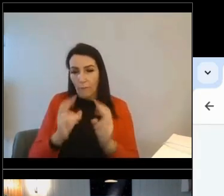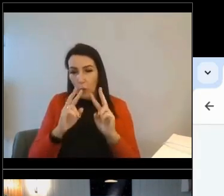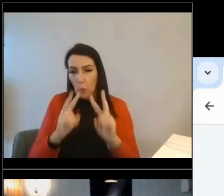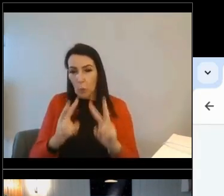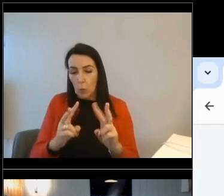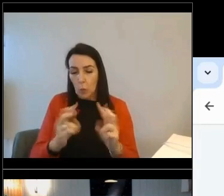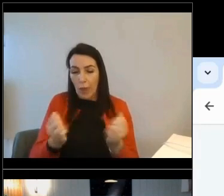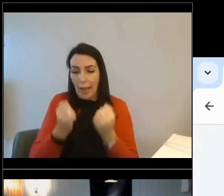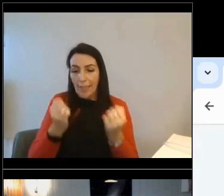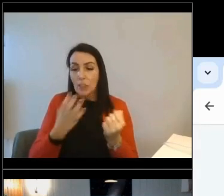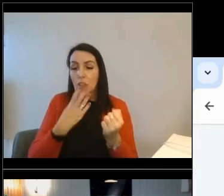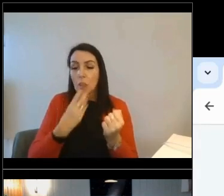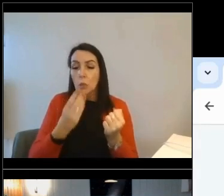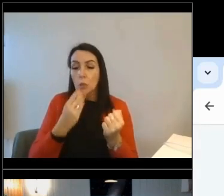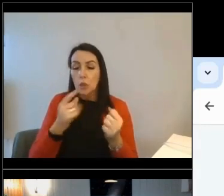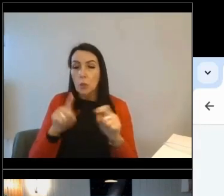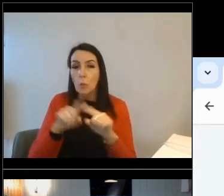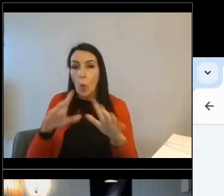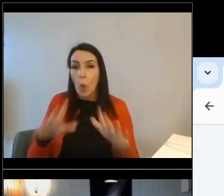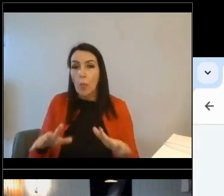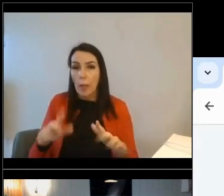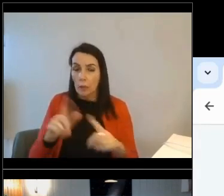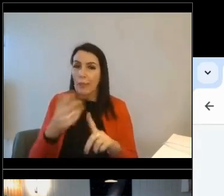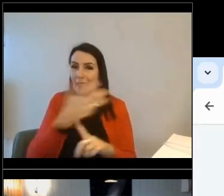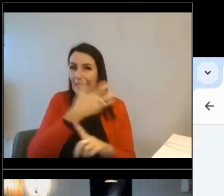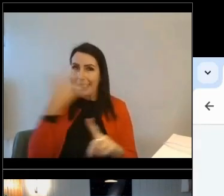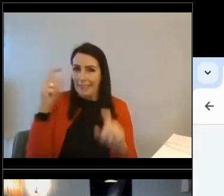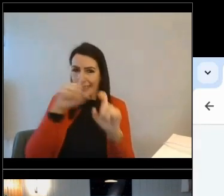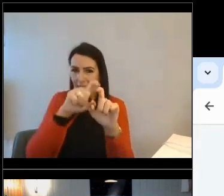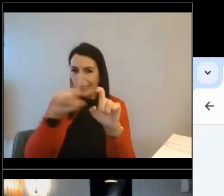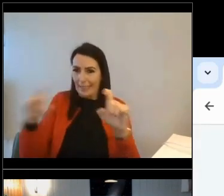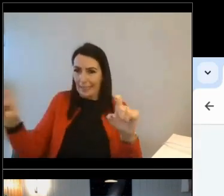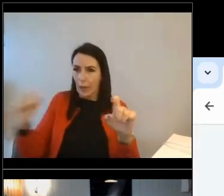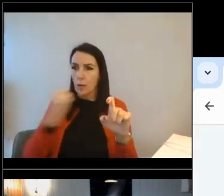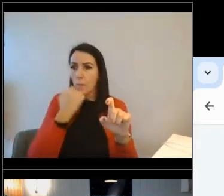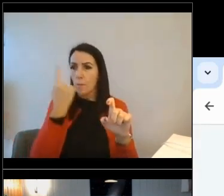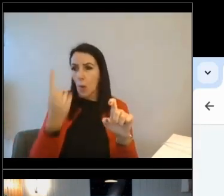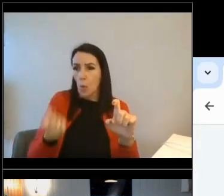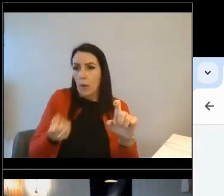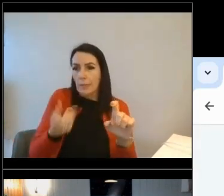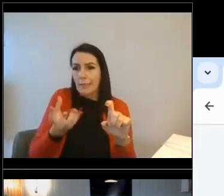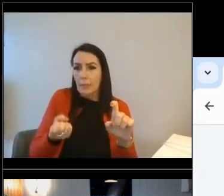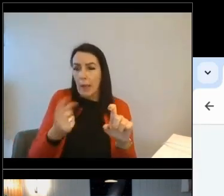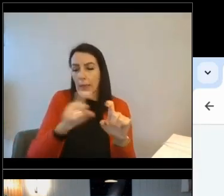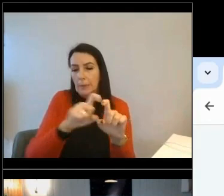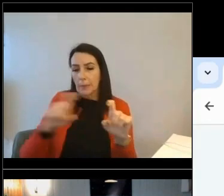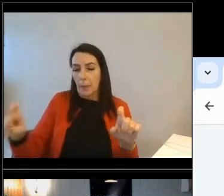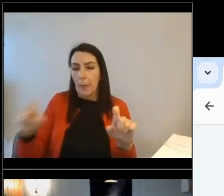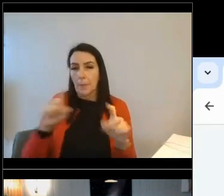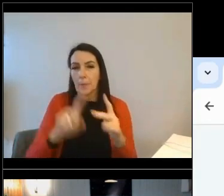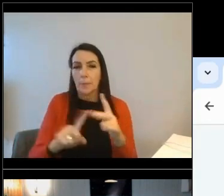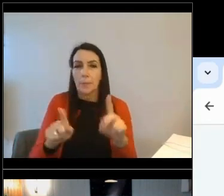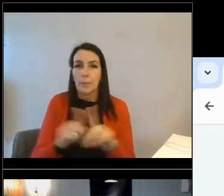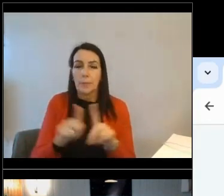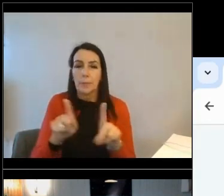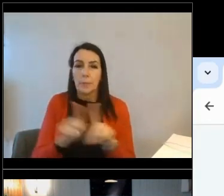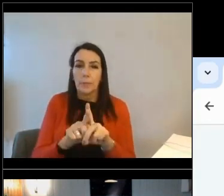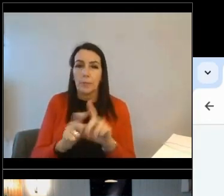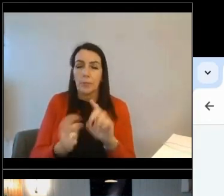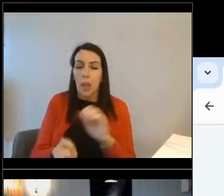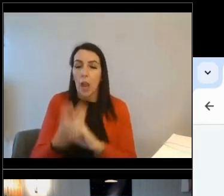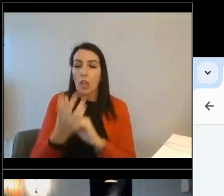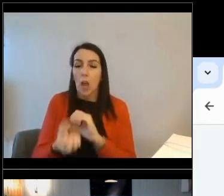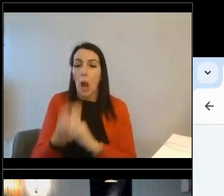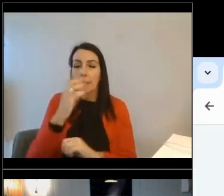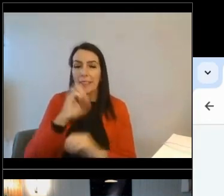looks like in a home. And no surprise, it's heating is always the biggest expenditure. We've also equated carbon emissions for this